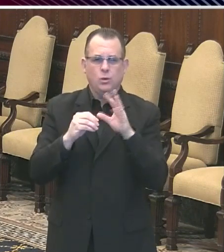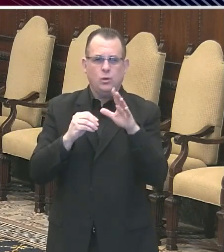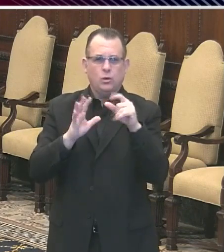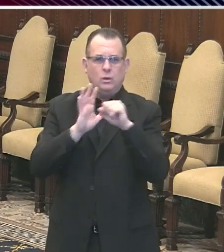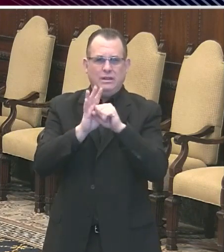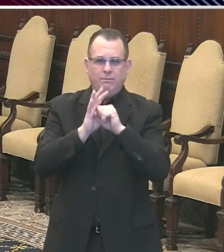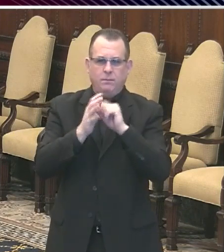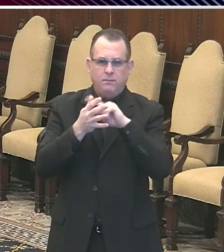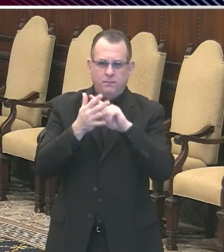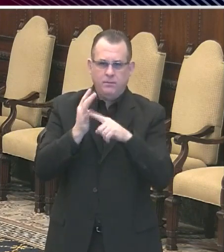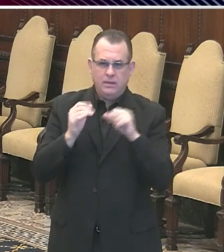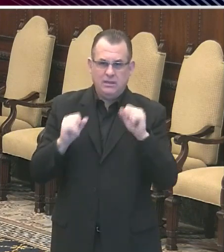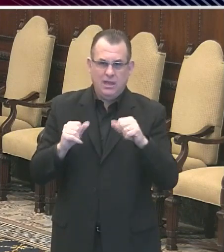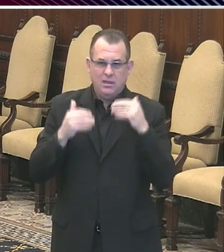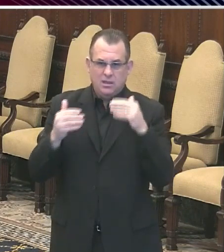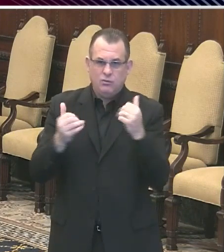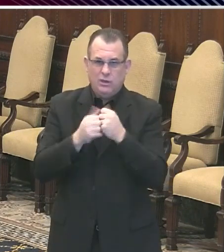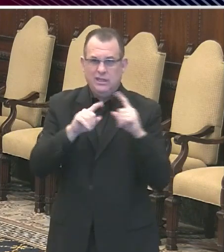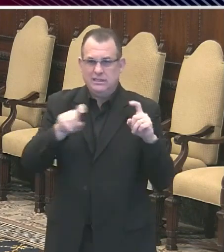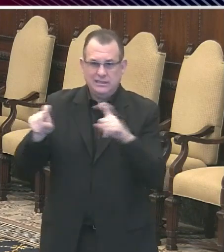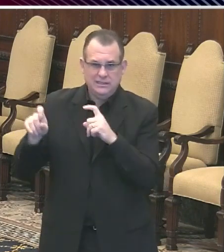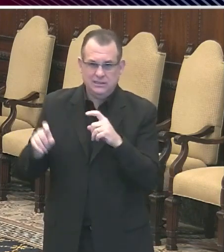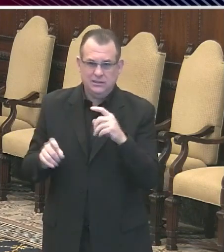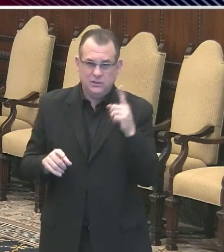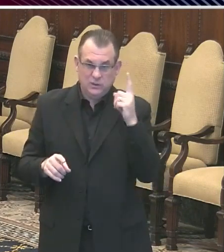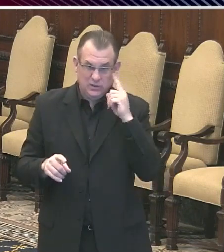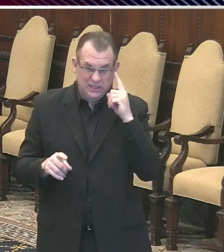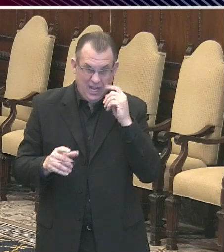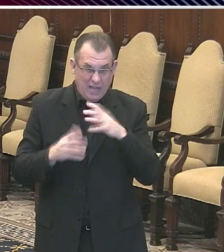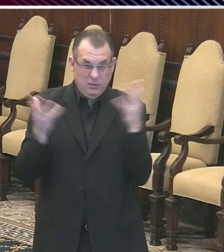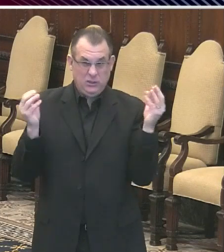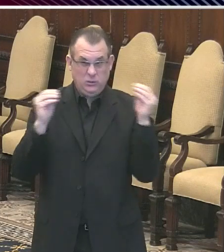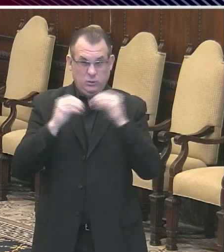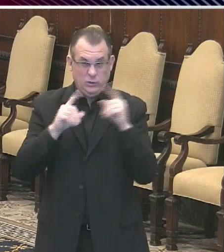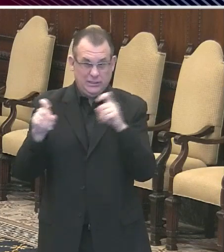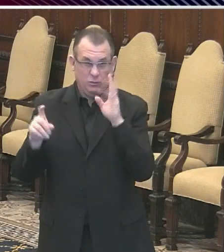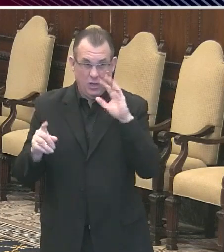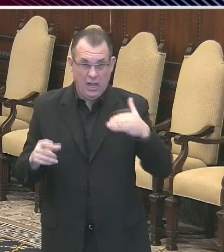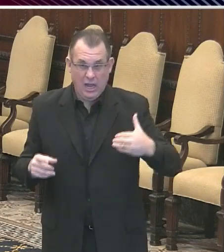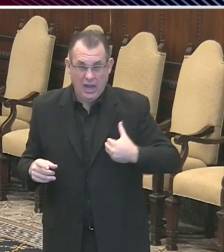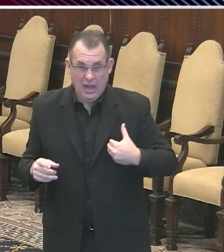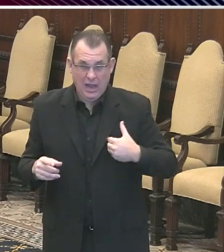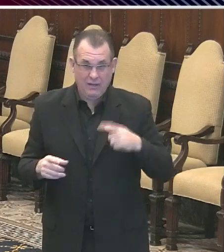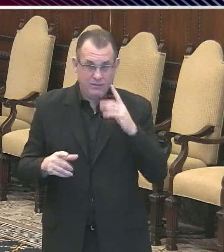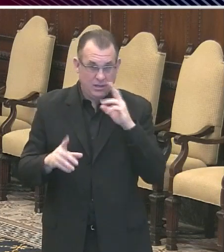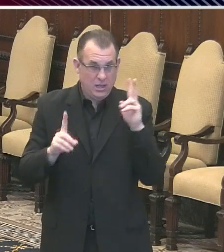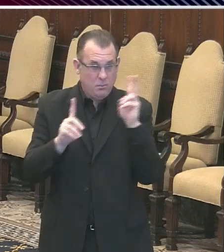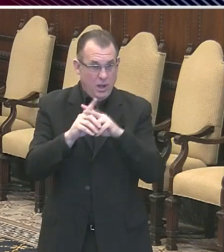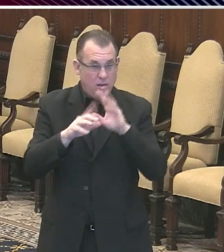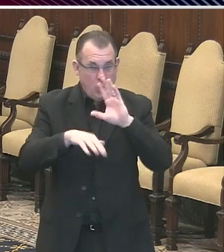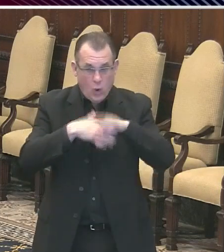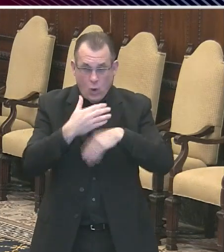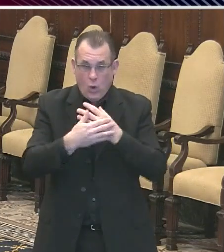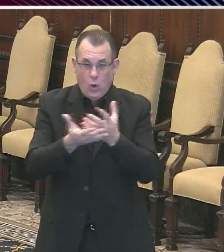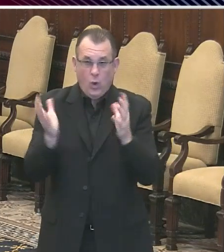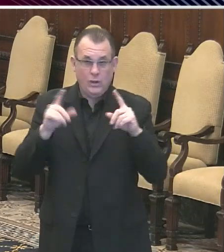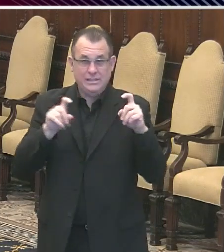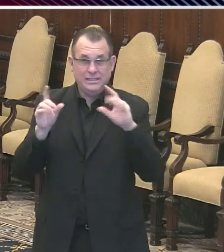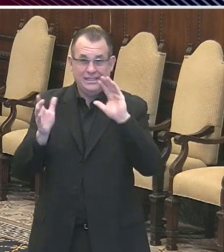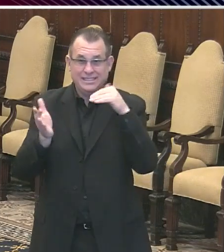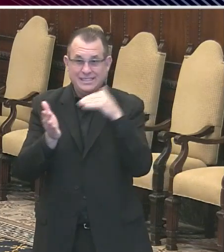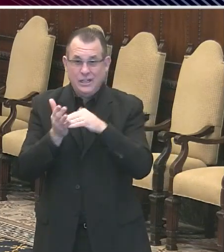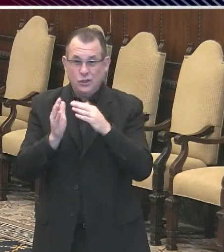if those guidelines would apply to private testing centers like Jefferson, Penn, Temple, or would it just be the city testing centers that would follow that?